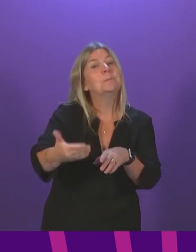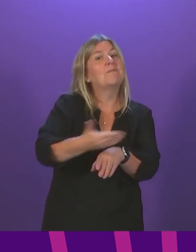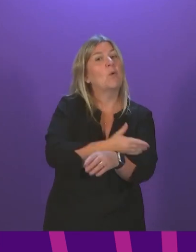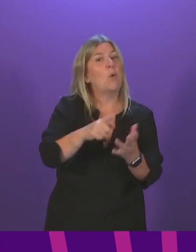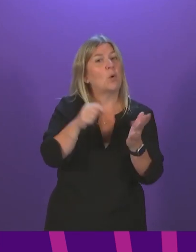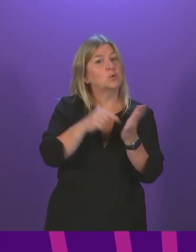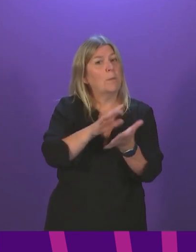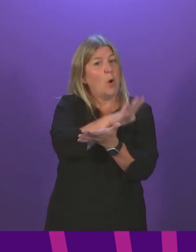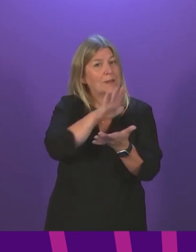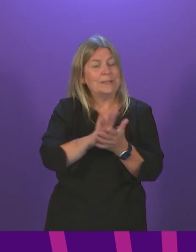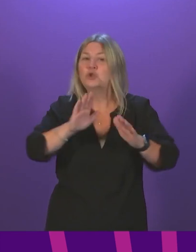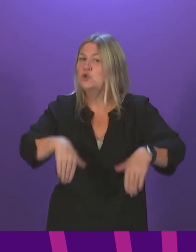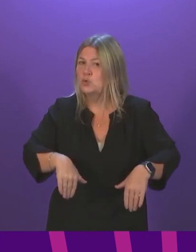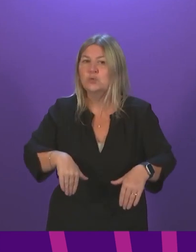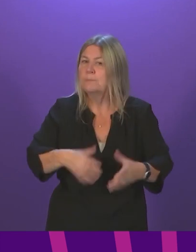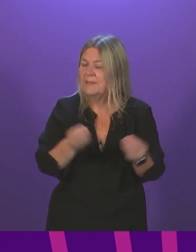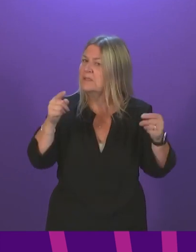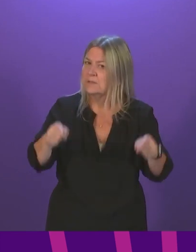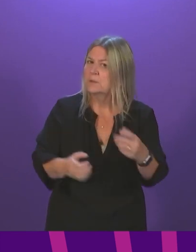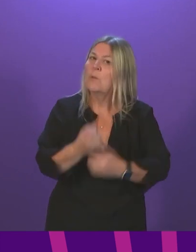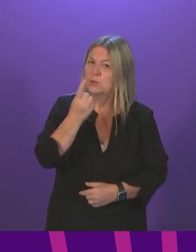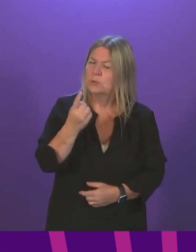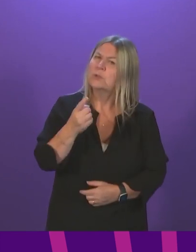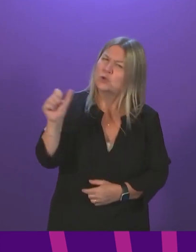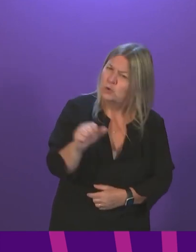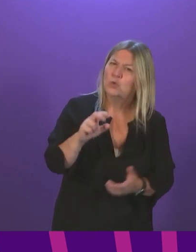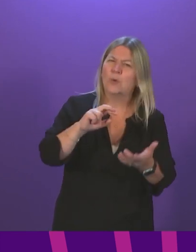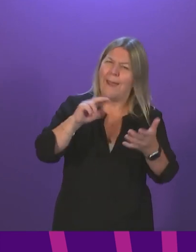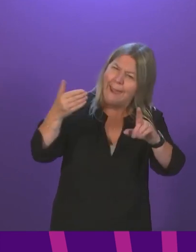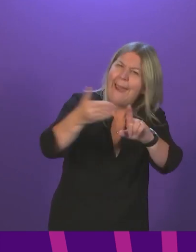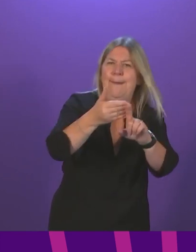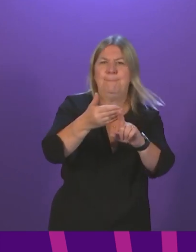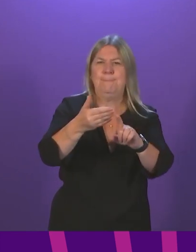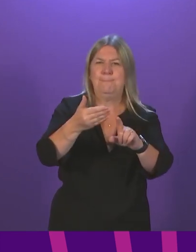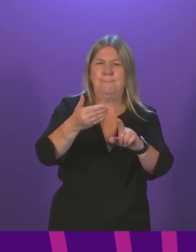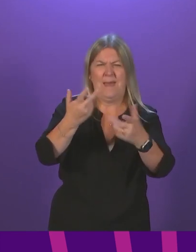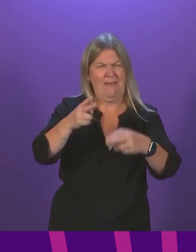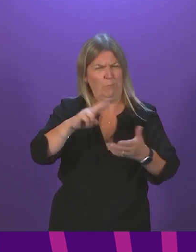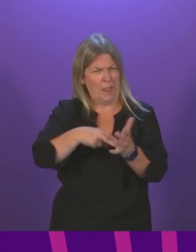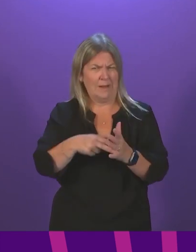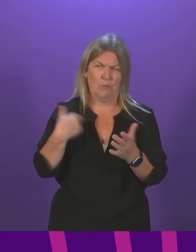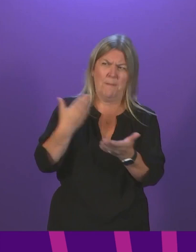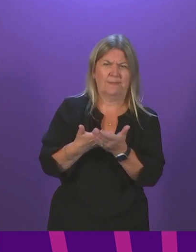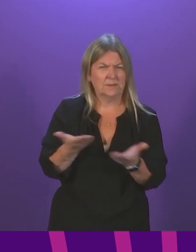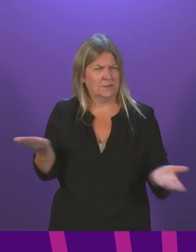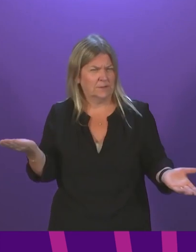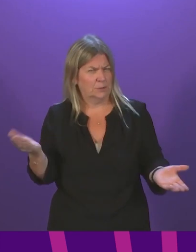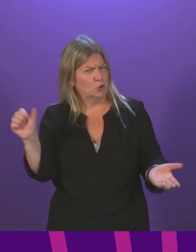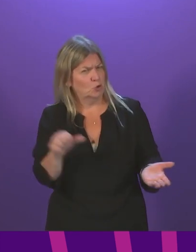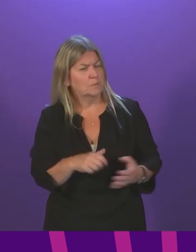We should not miss that opportunity. Surely that should be the plan, if it has been in the planning for months. First Minister.